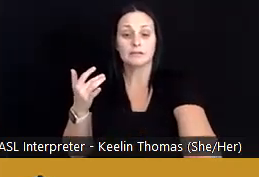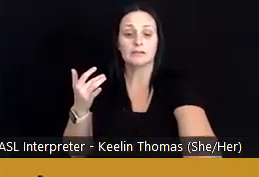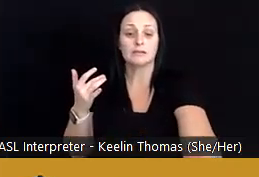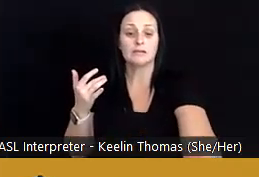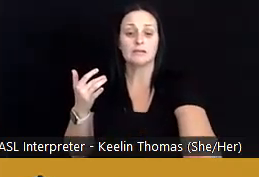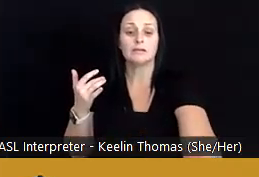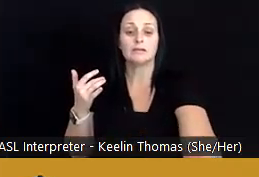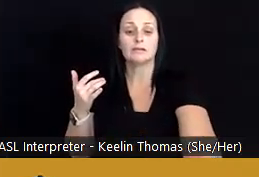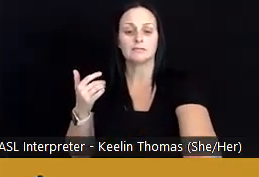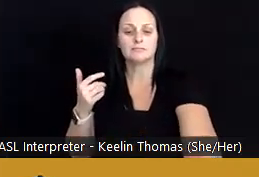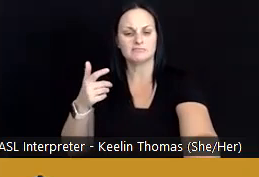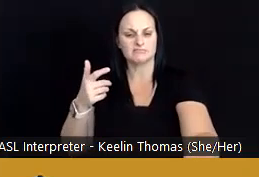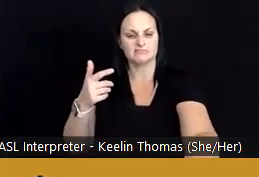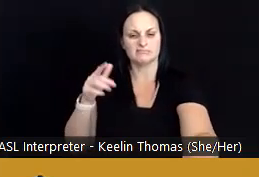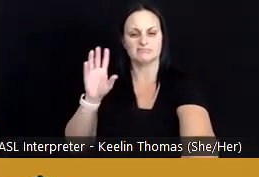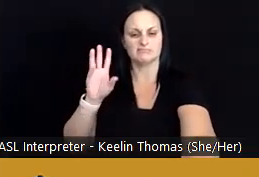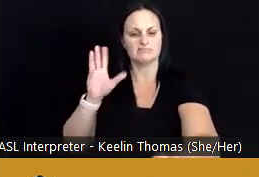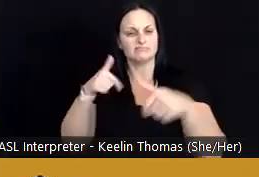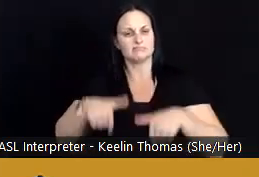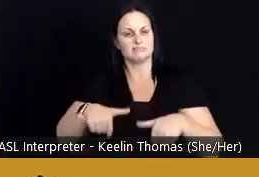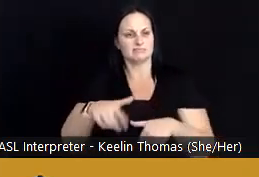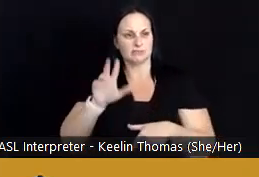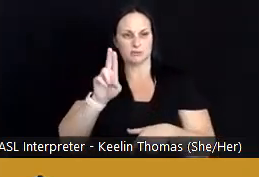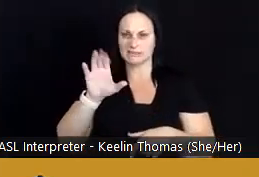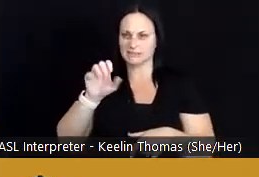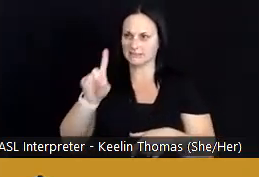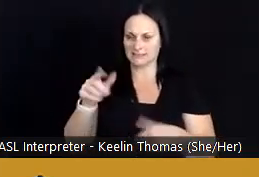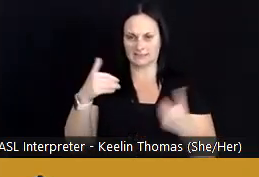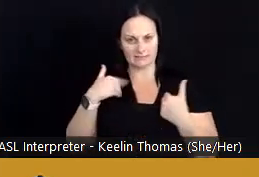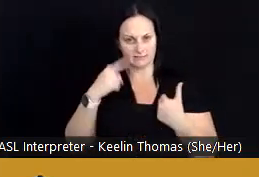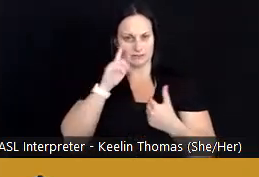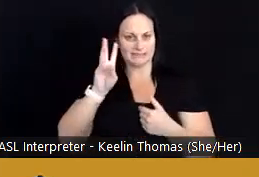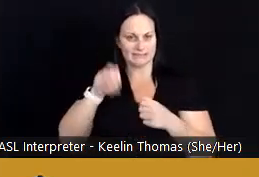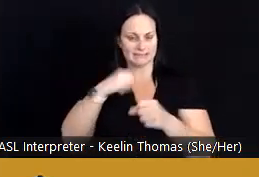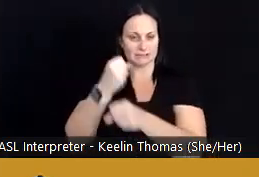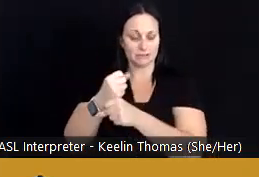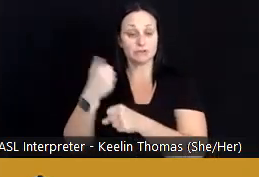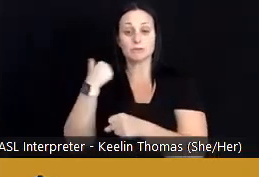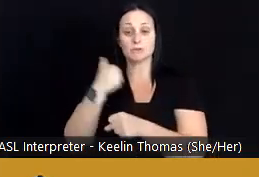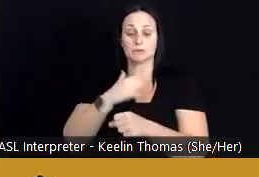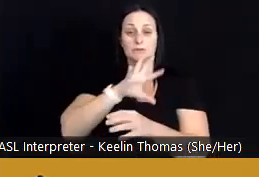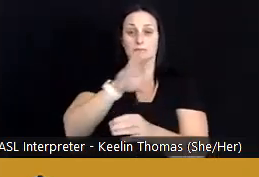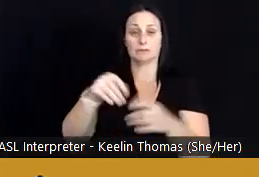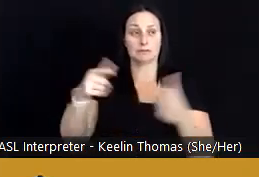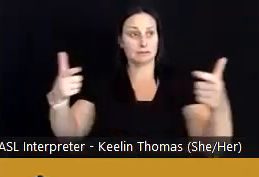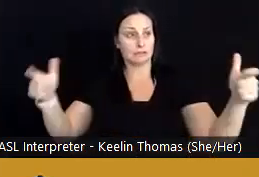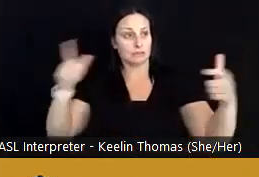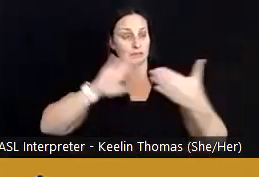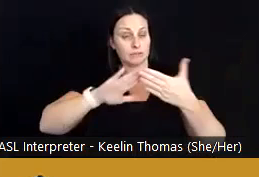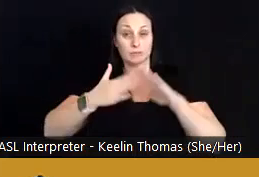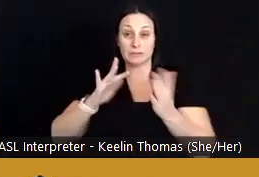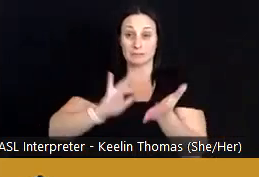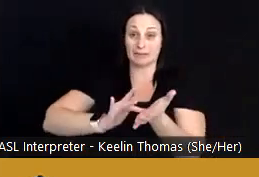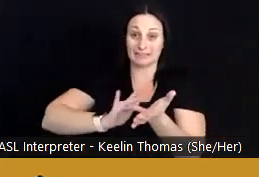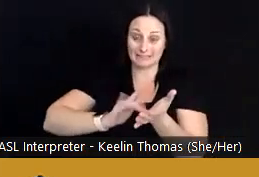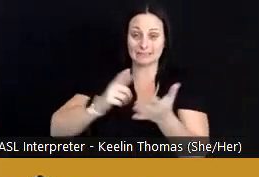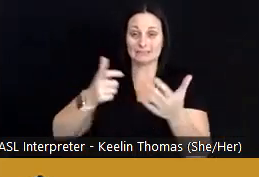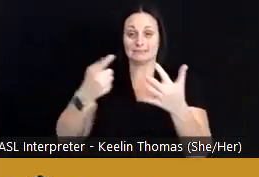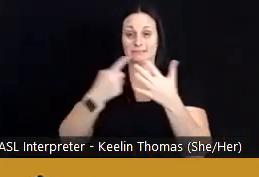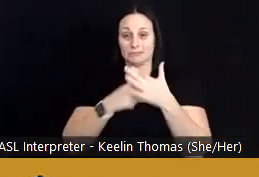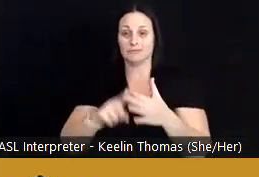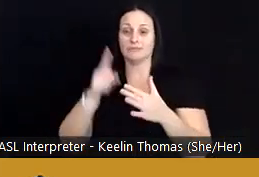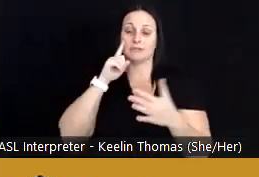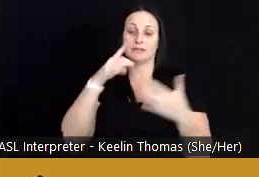UC San Diego for over 60 years. We were a part of a larger effort in community medicine, which was housed in our health